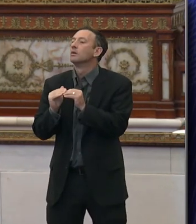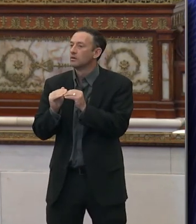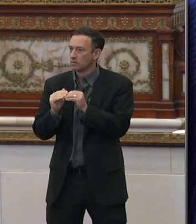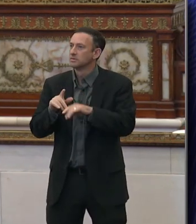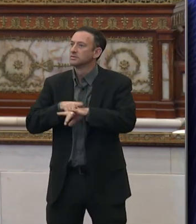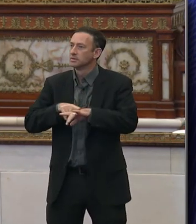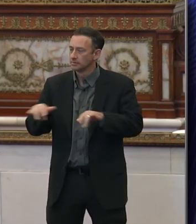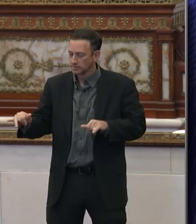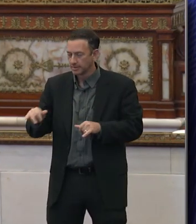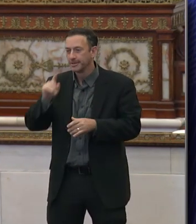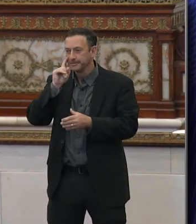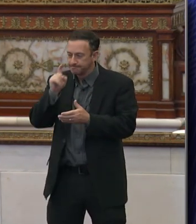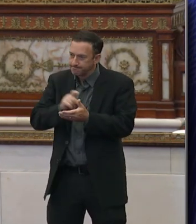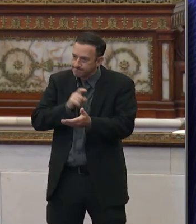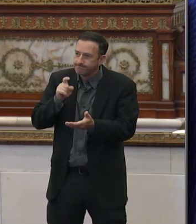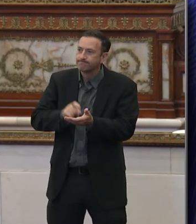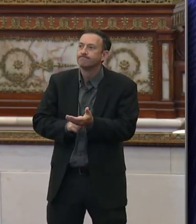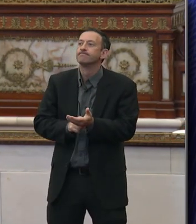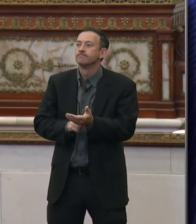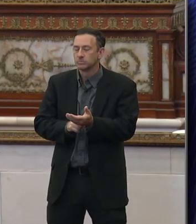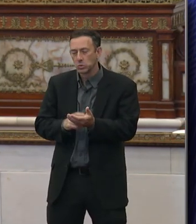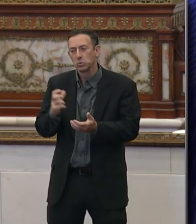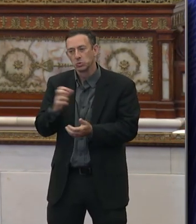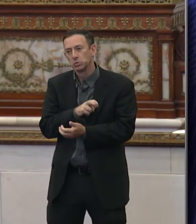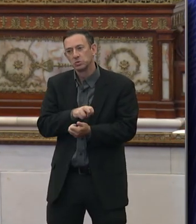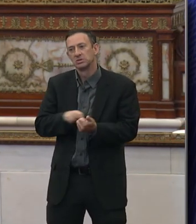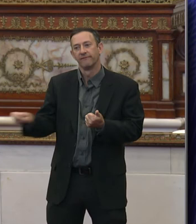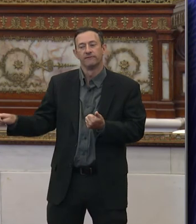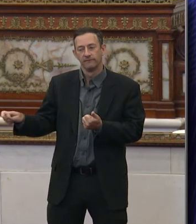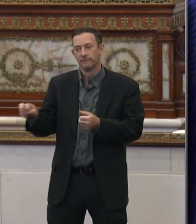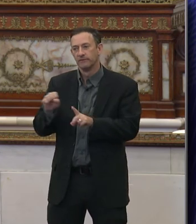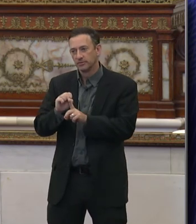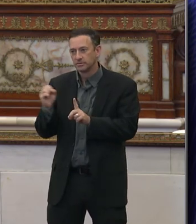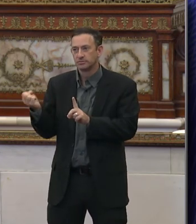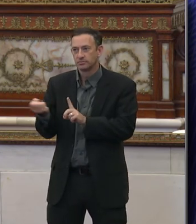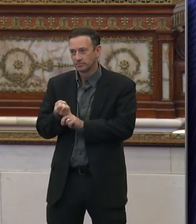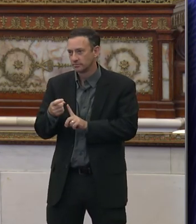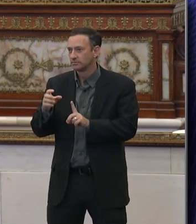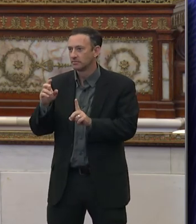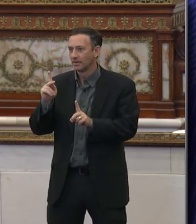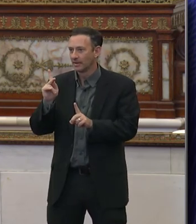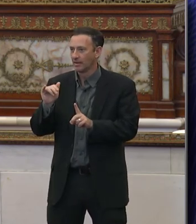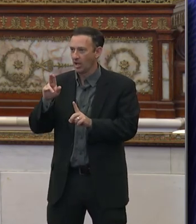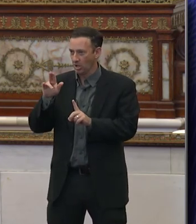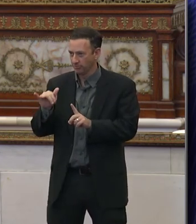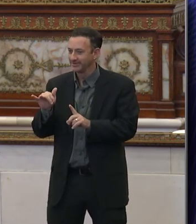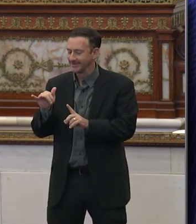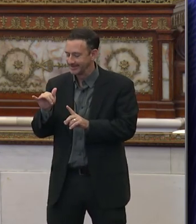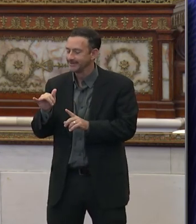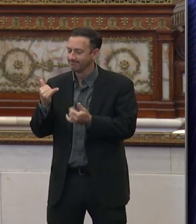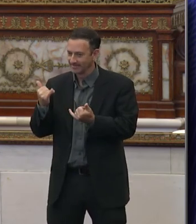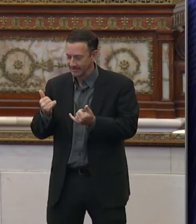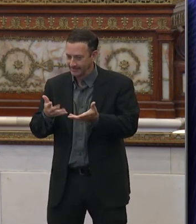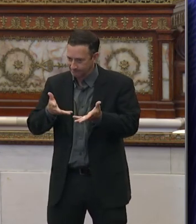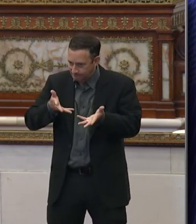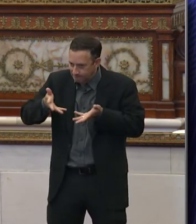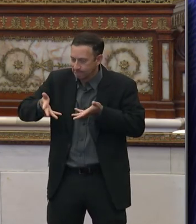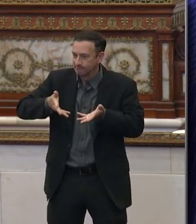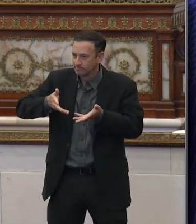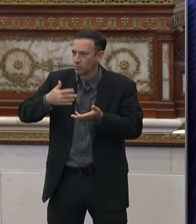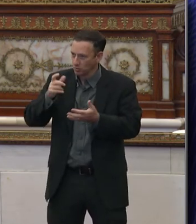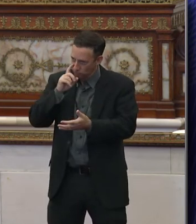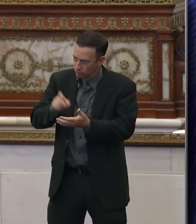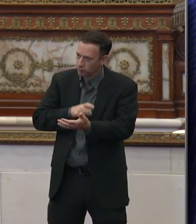acknowledging the very tough position that Kara has been placed in and wanted to recognize